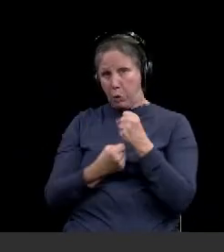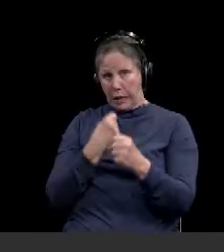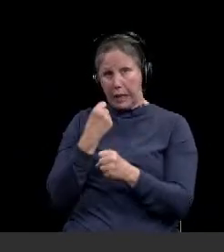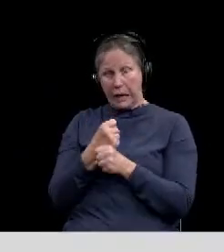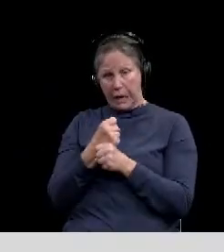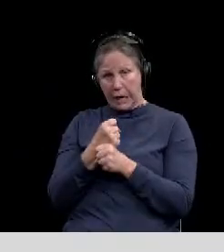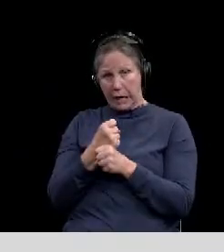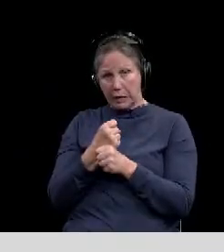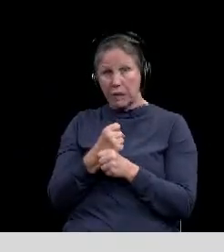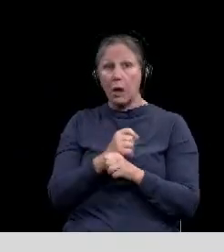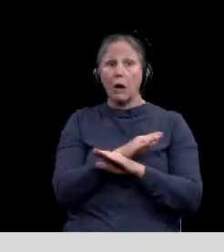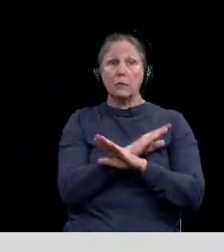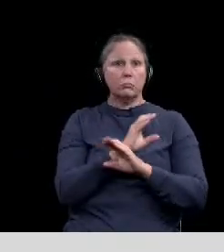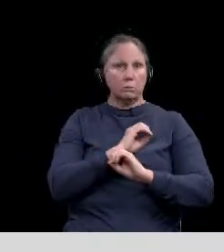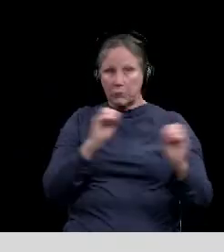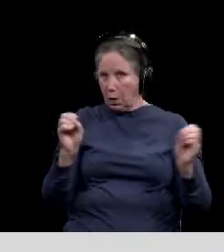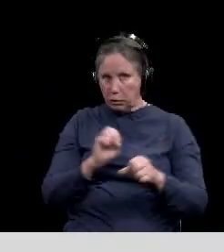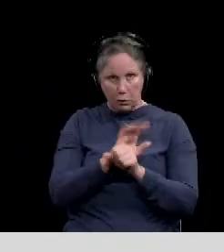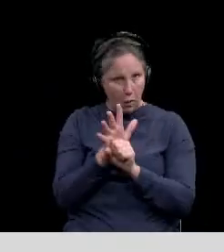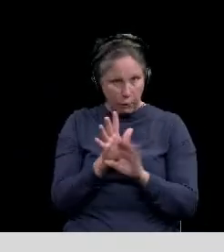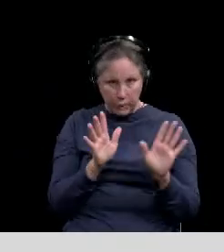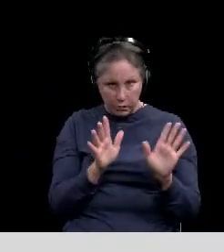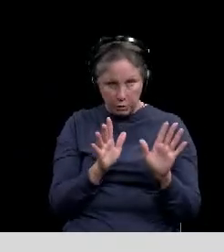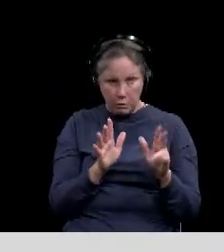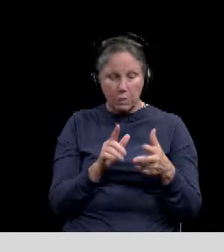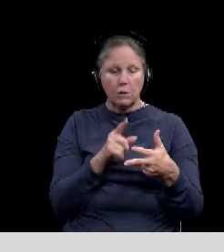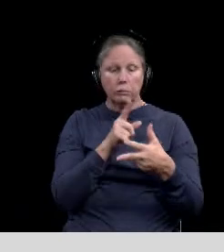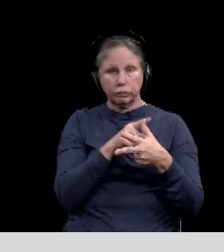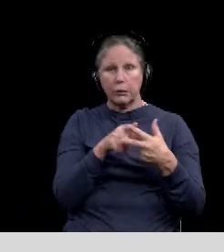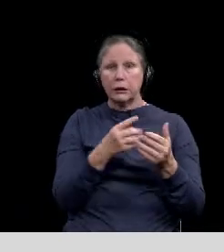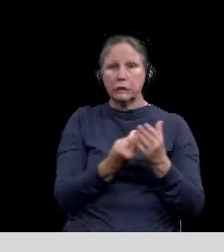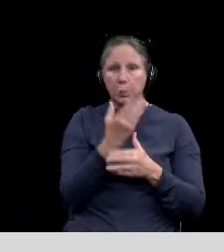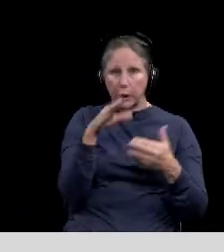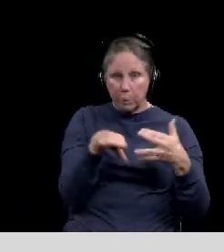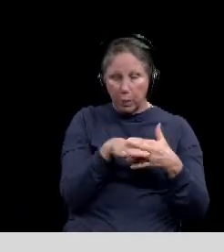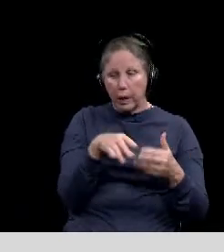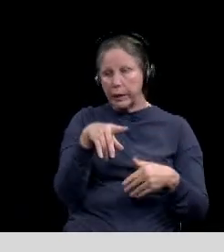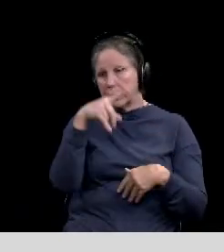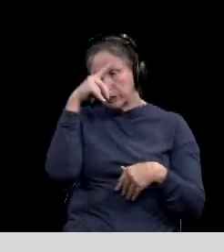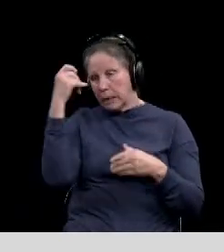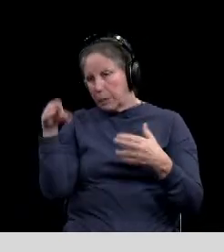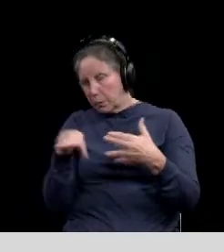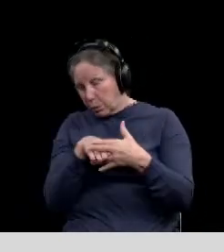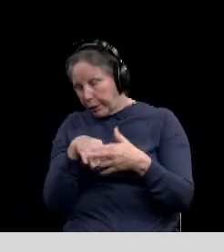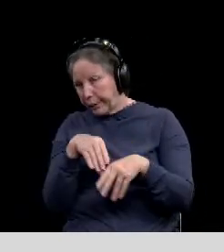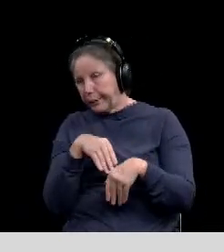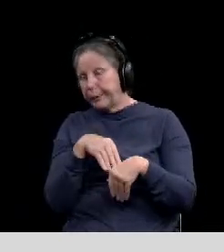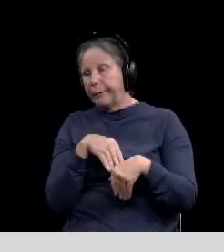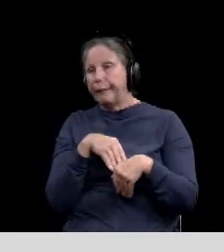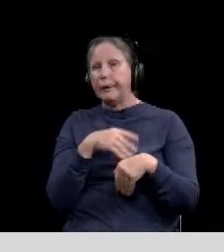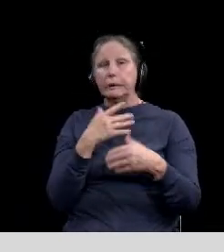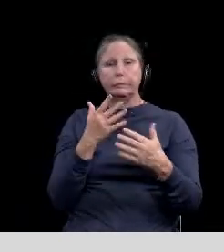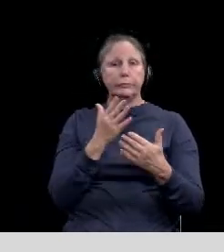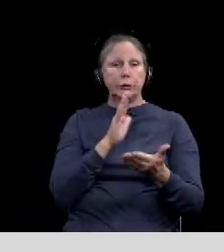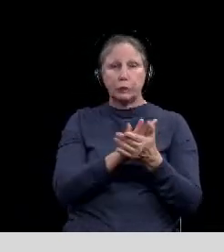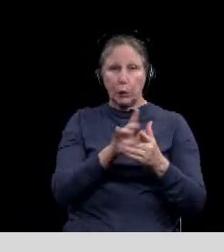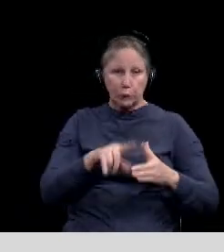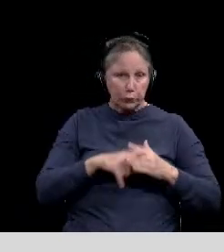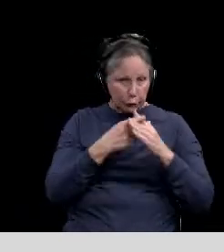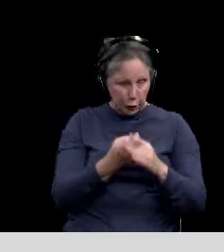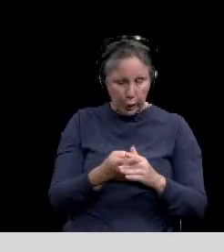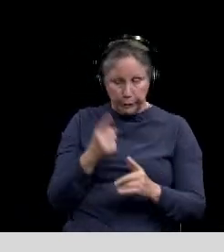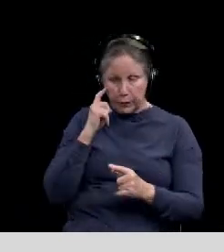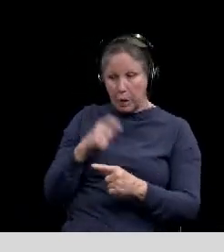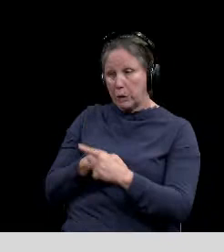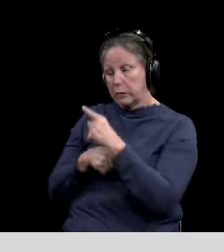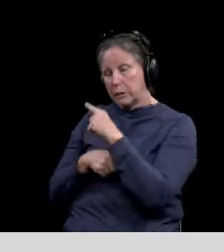non-COVID years with key events, such as spring break, summer break, typical school start date, you'll notice